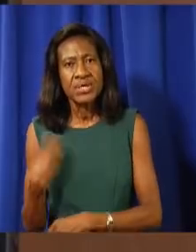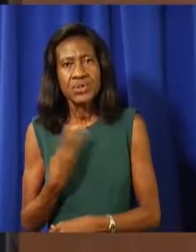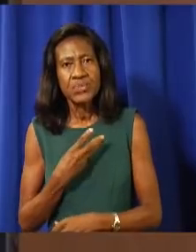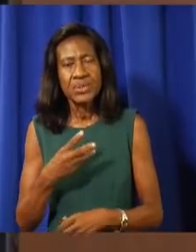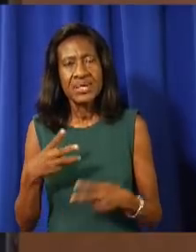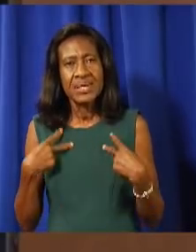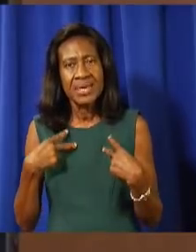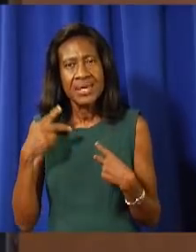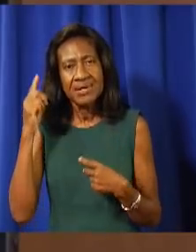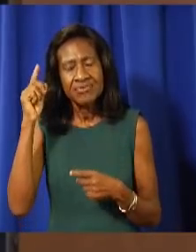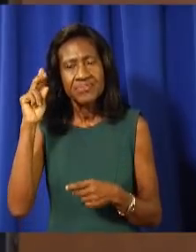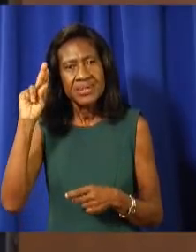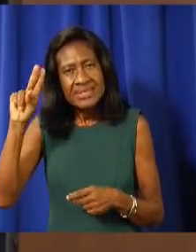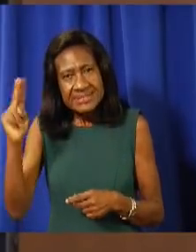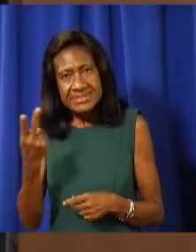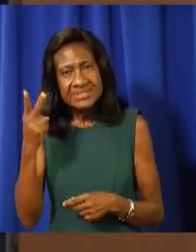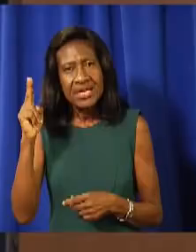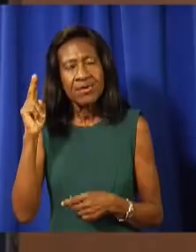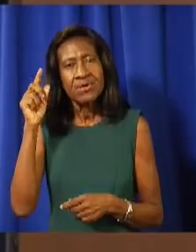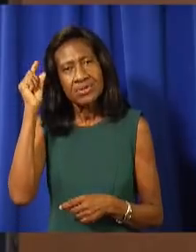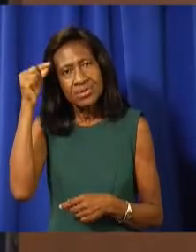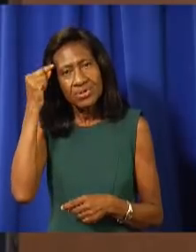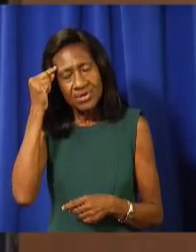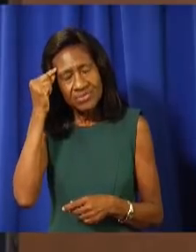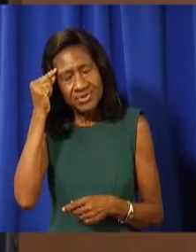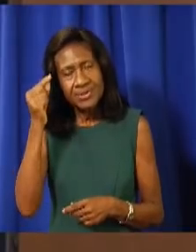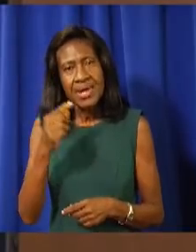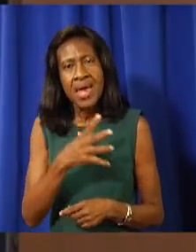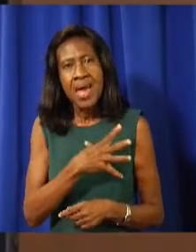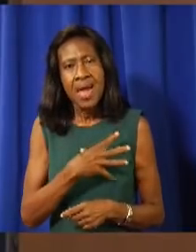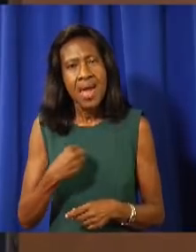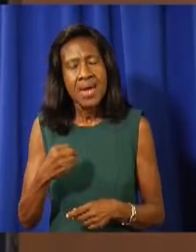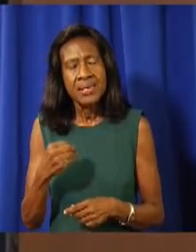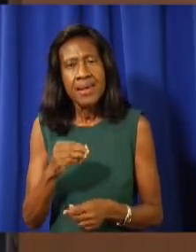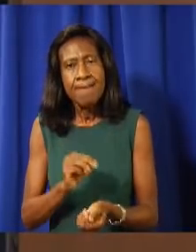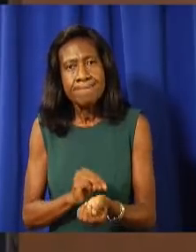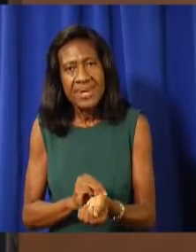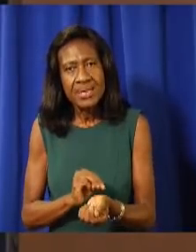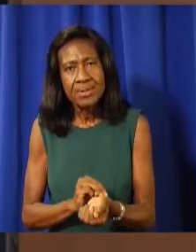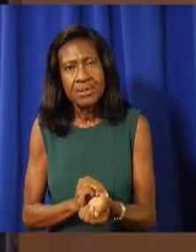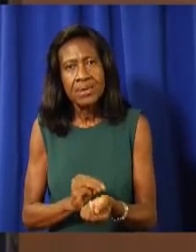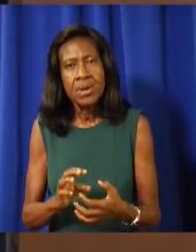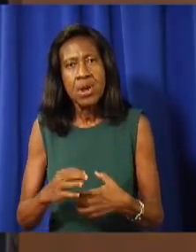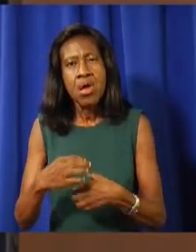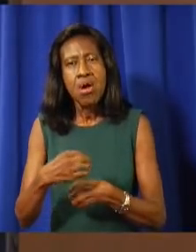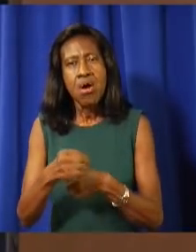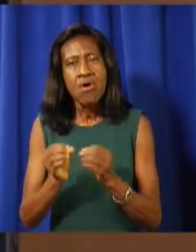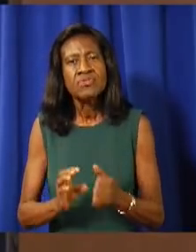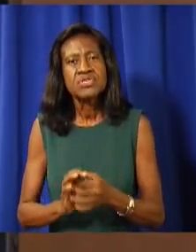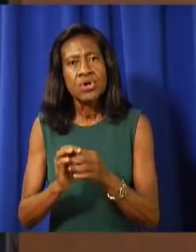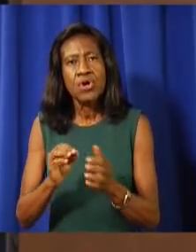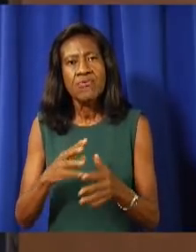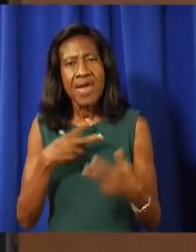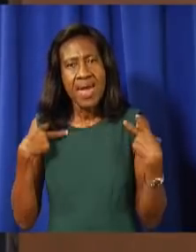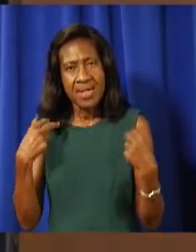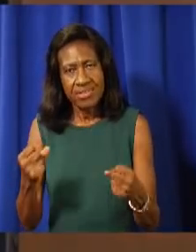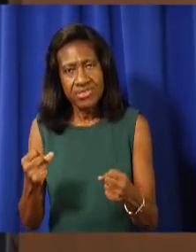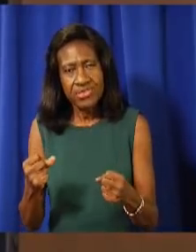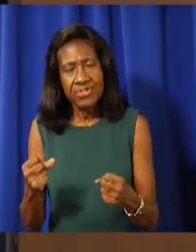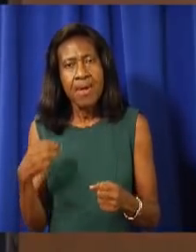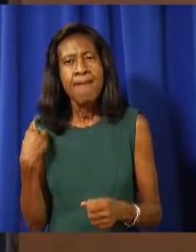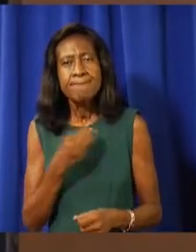Governor, the Honorable France Manderson. The Medical Officer of Health, Dr. Samuel Williams Rodriguez. Members of the media,